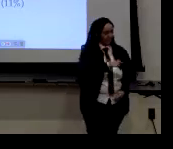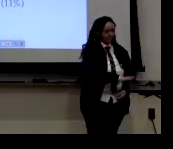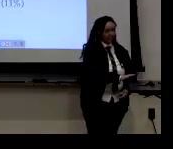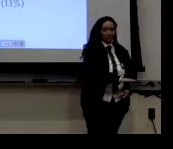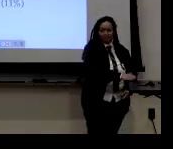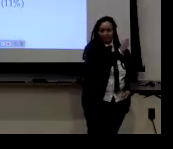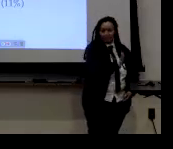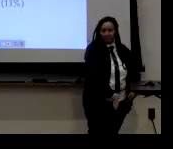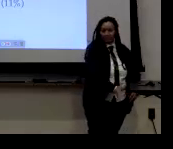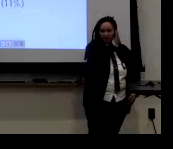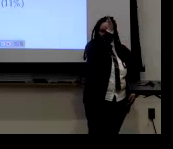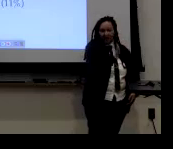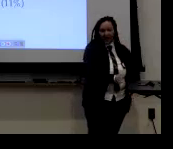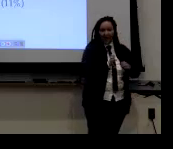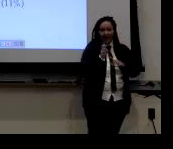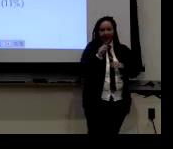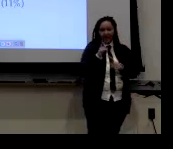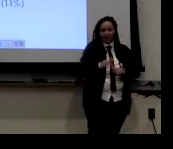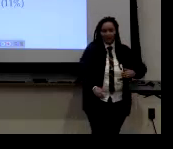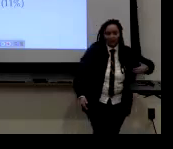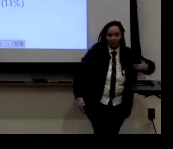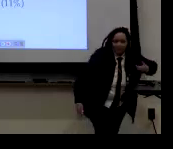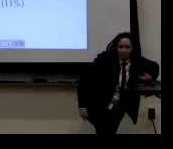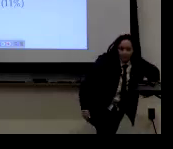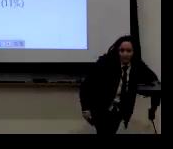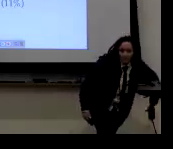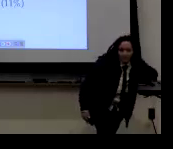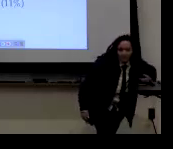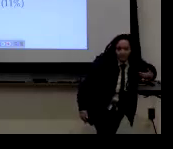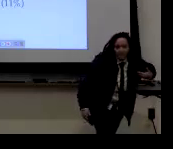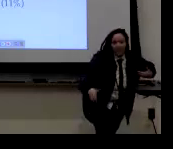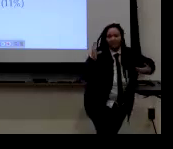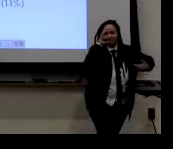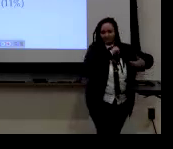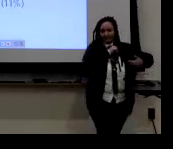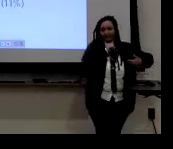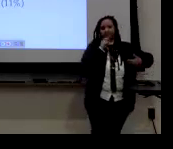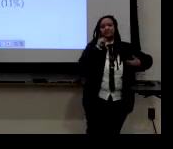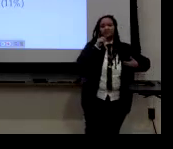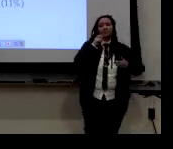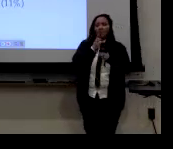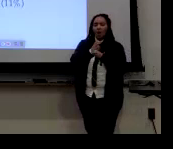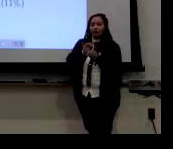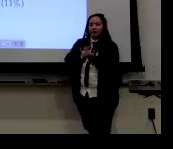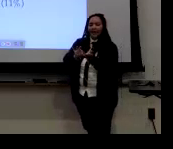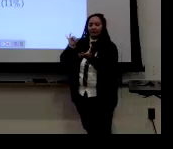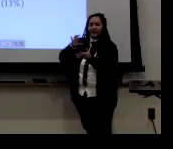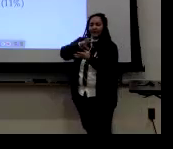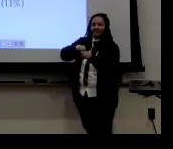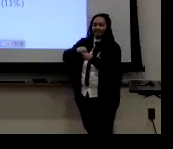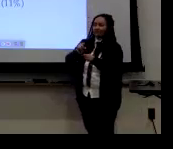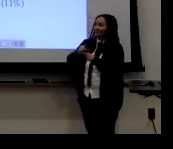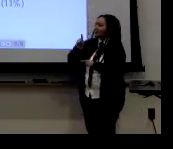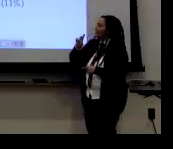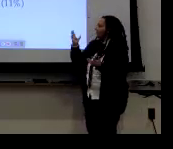couldn't see the full elbow, um, in the video, you know what I mean? So that part was missing.